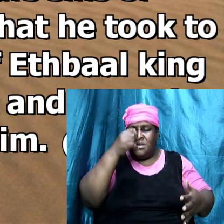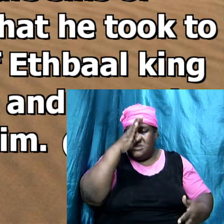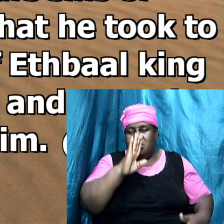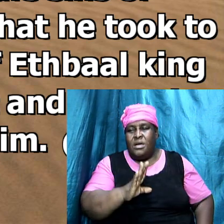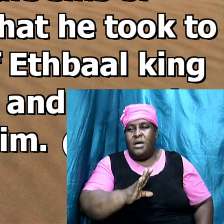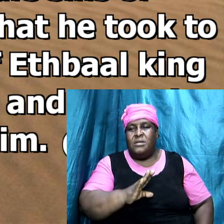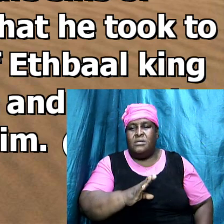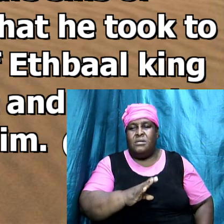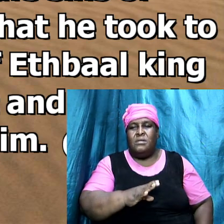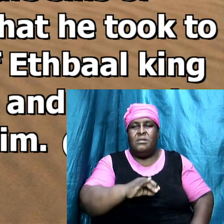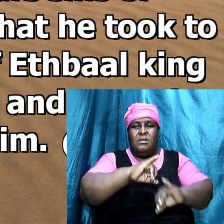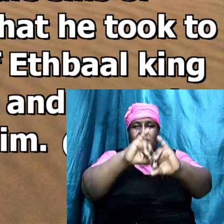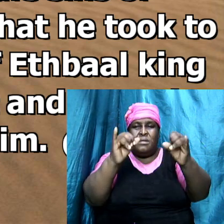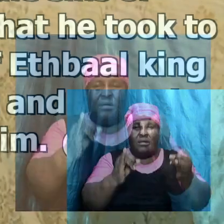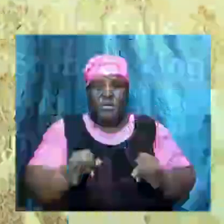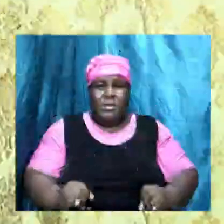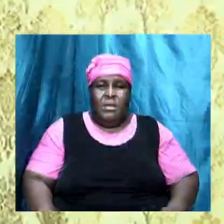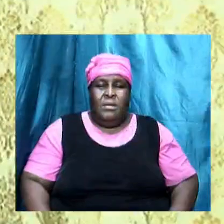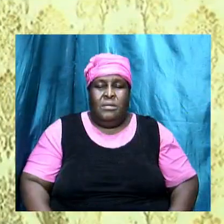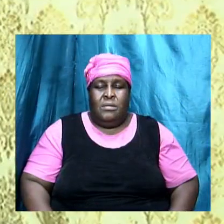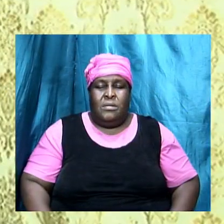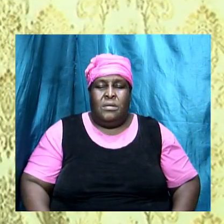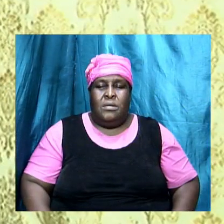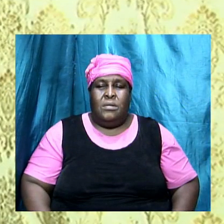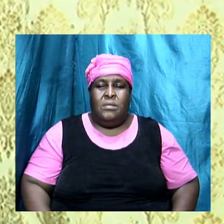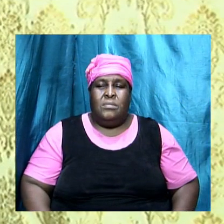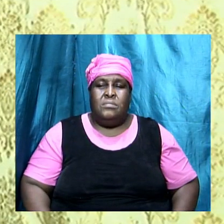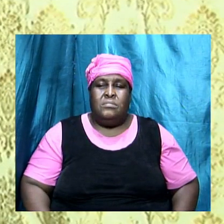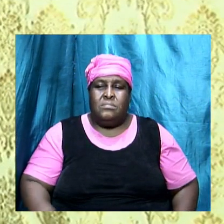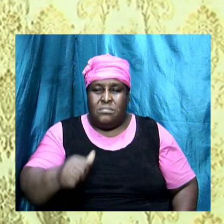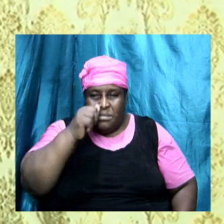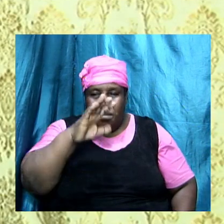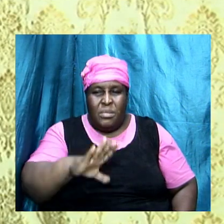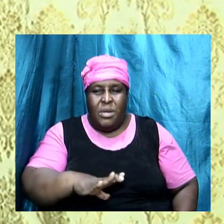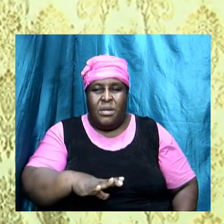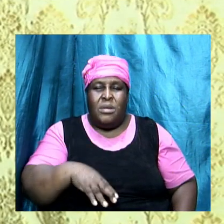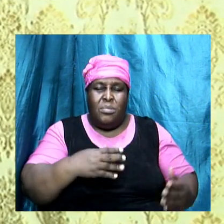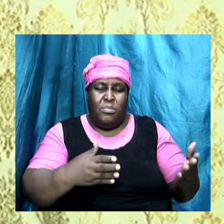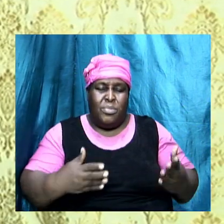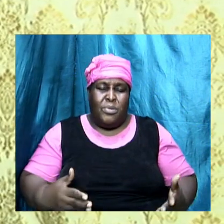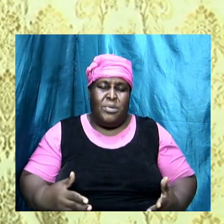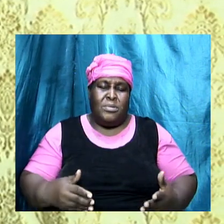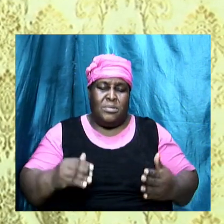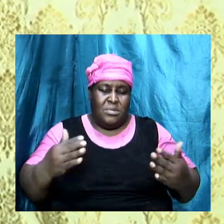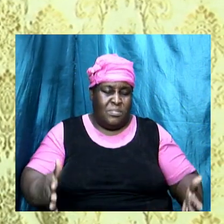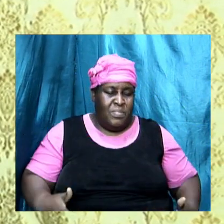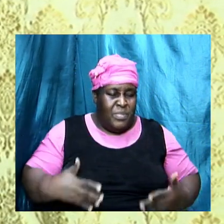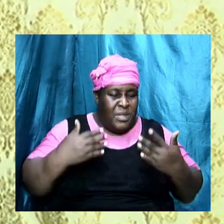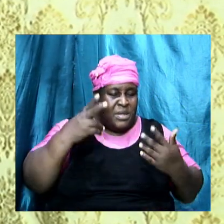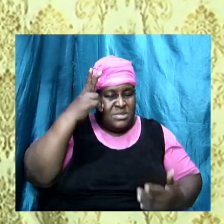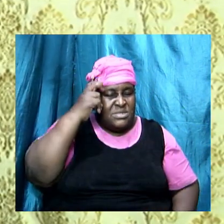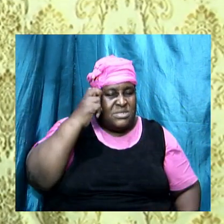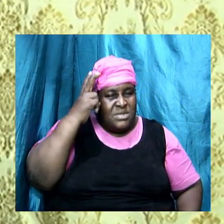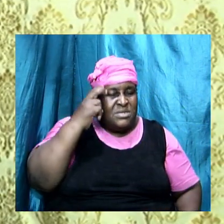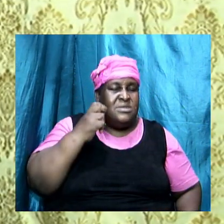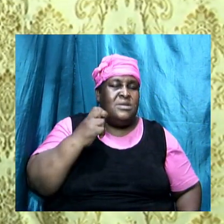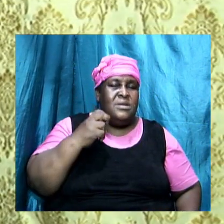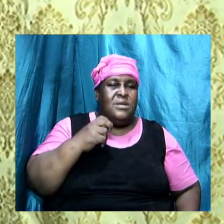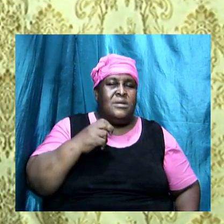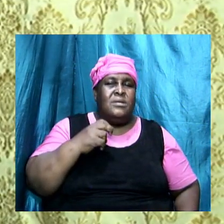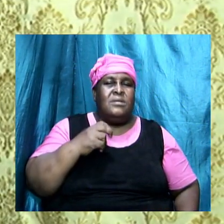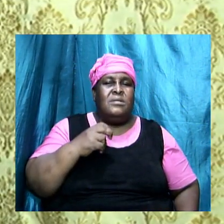idolatry and compromise he brings into his life a satanic influence that